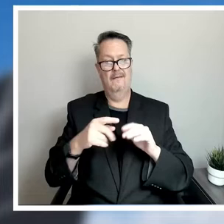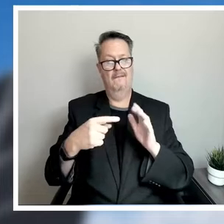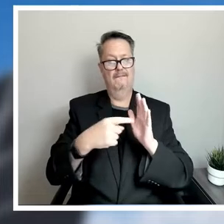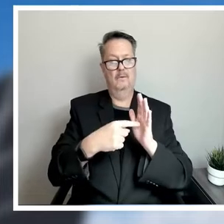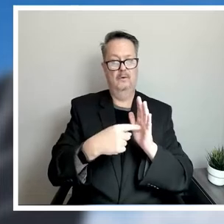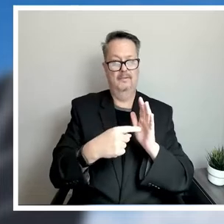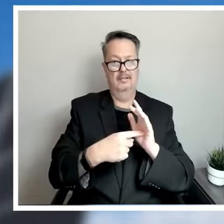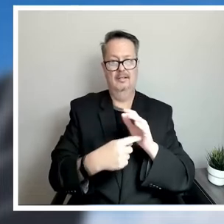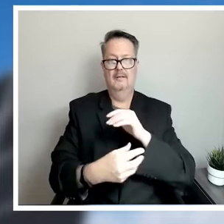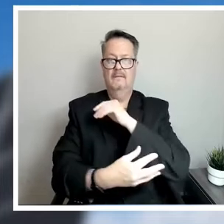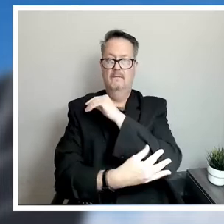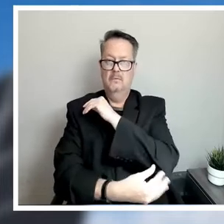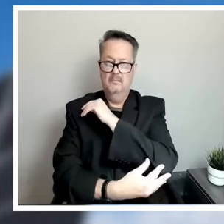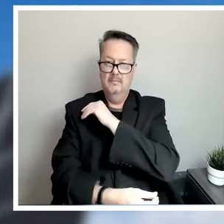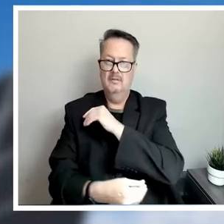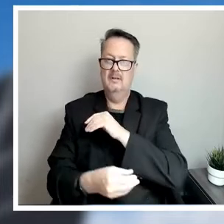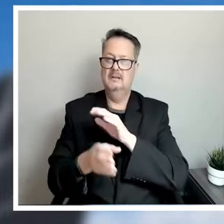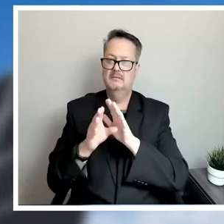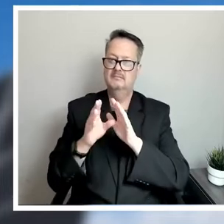I'll speak to that in a minute.